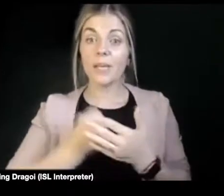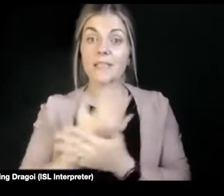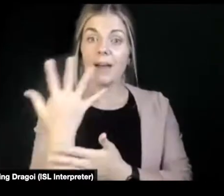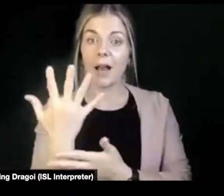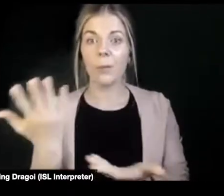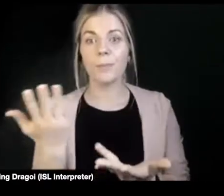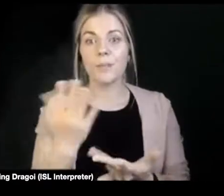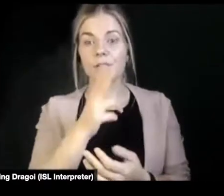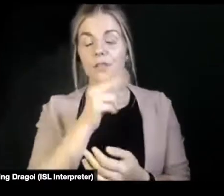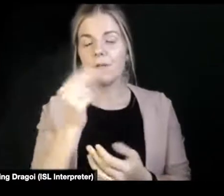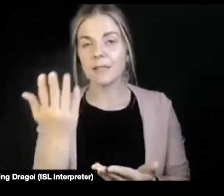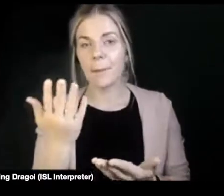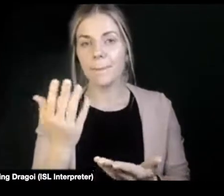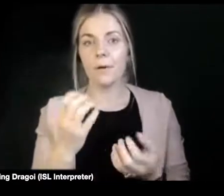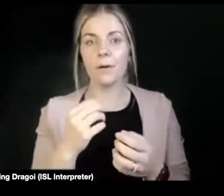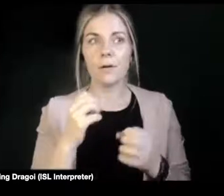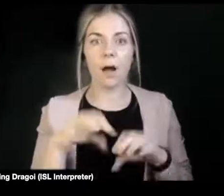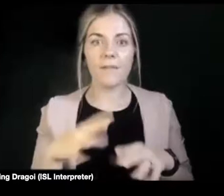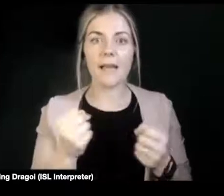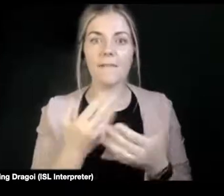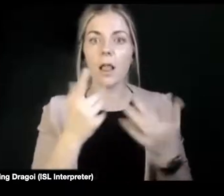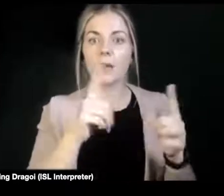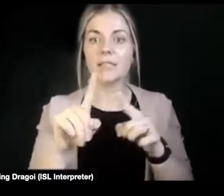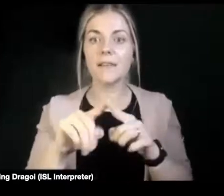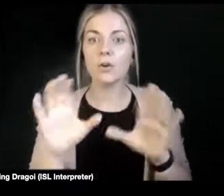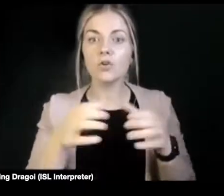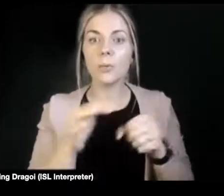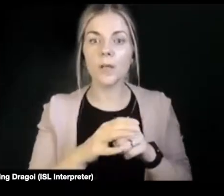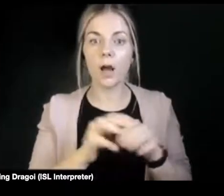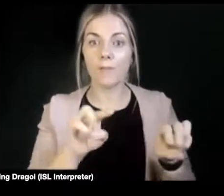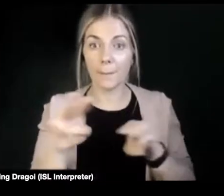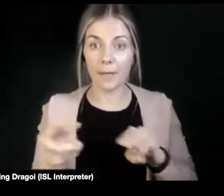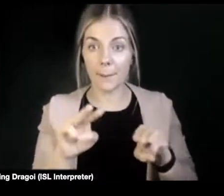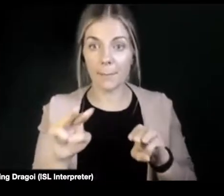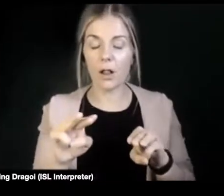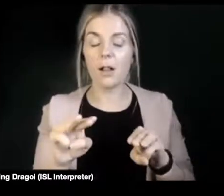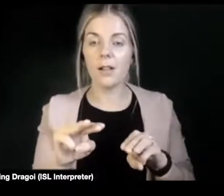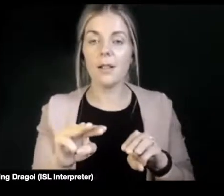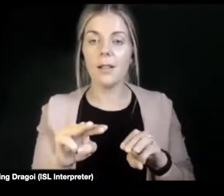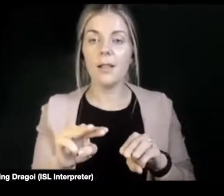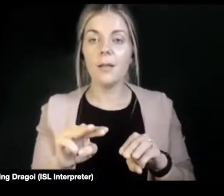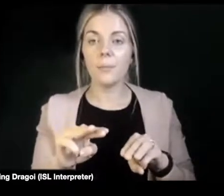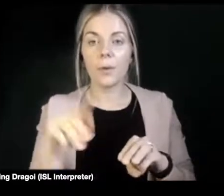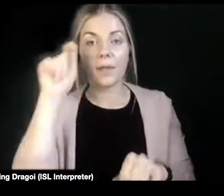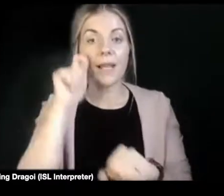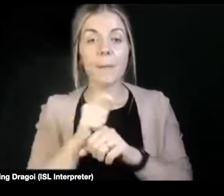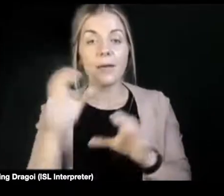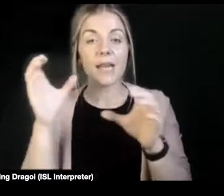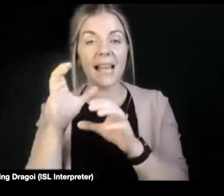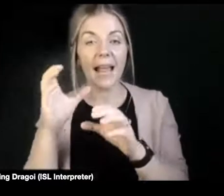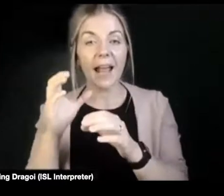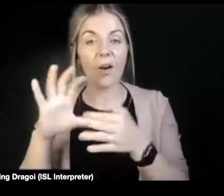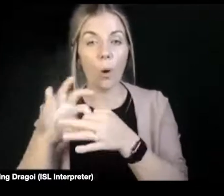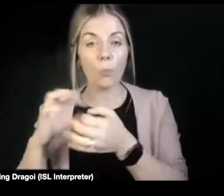look at... Obviously, you've got lots of different groups of people. But let's look at care home providers for starters.